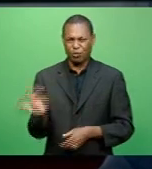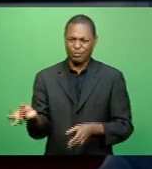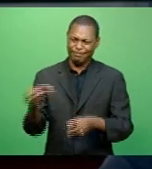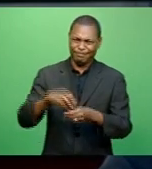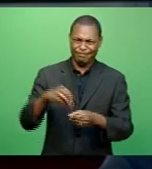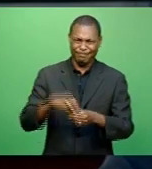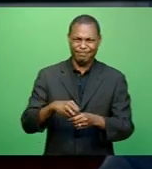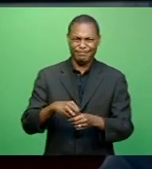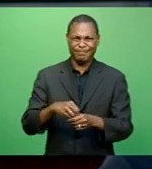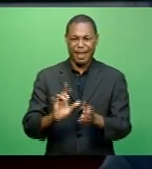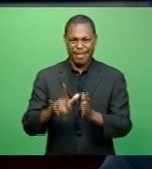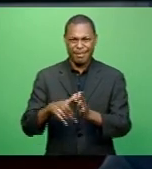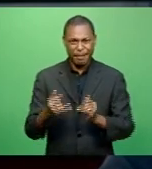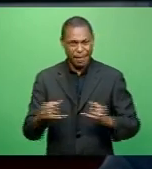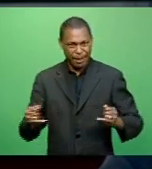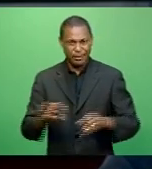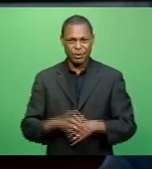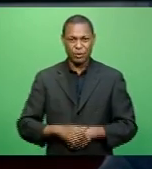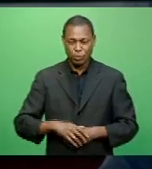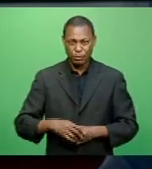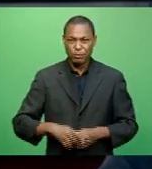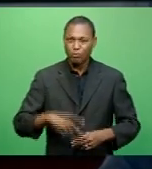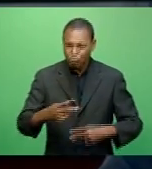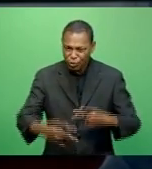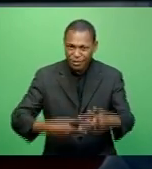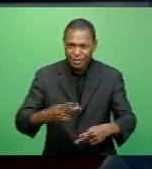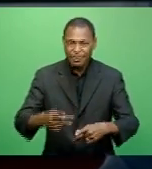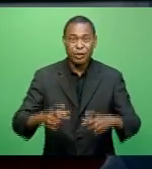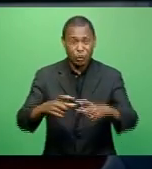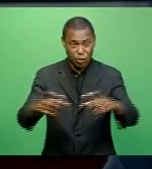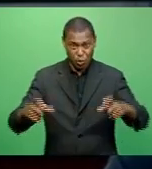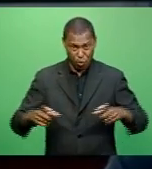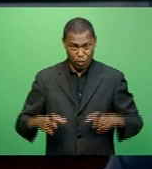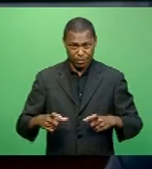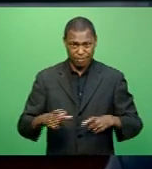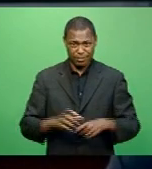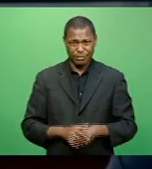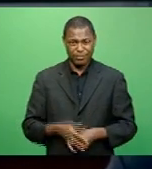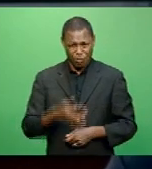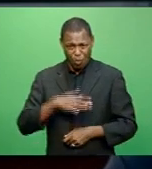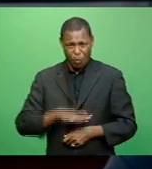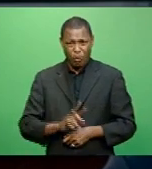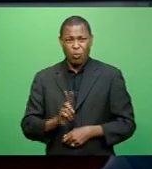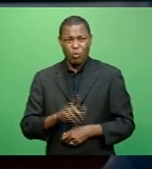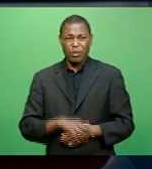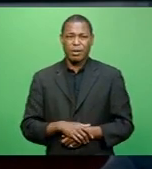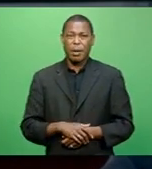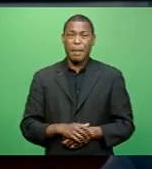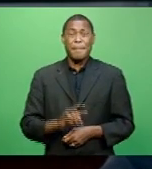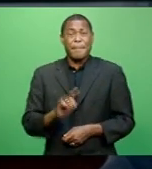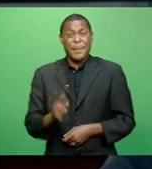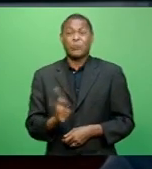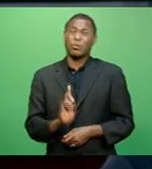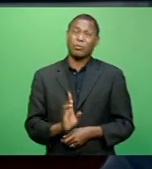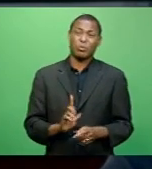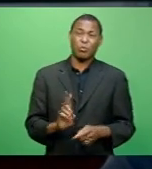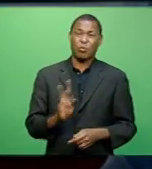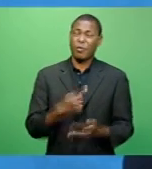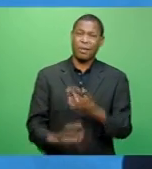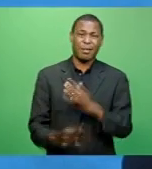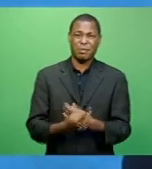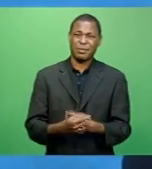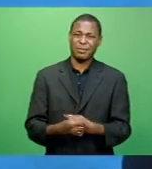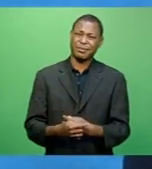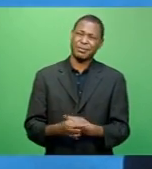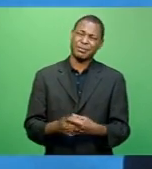the election. Proceedings in the court may give desired outcome, but the event may surpass its necessity.